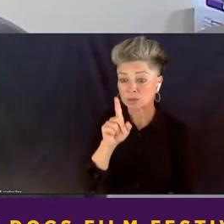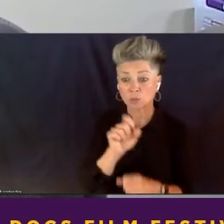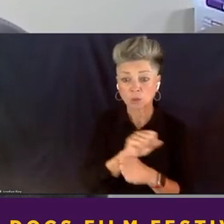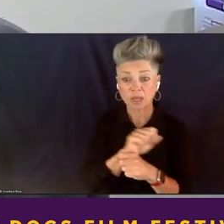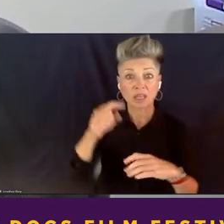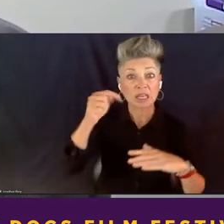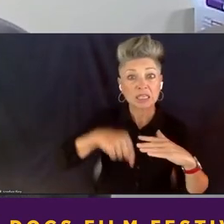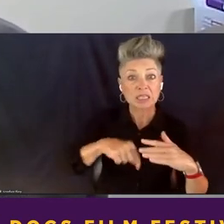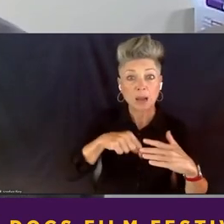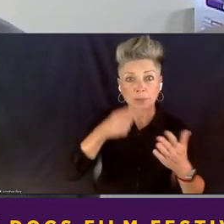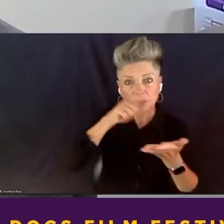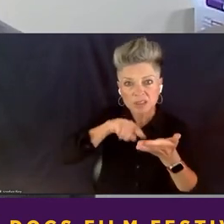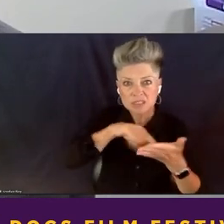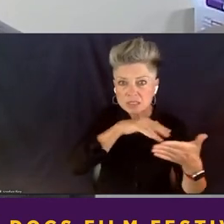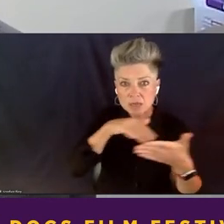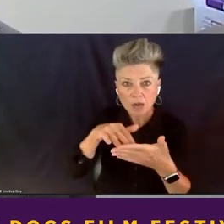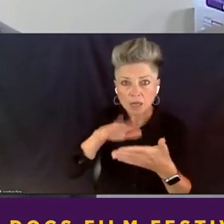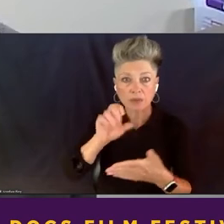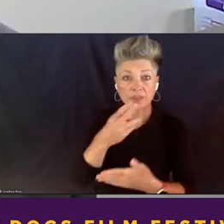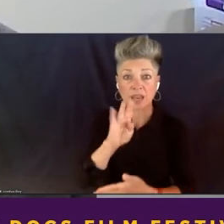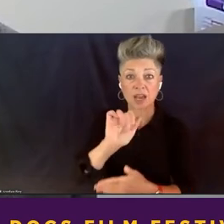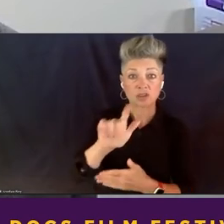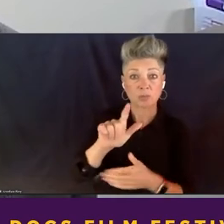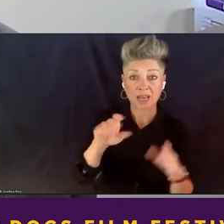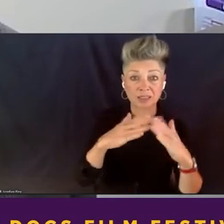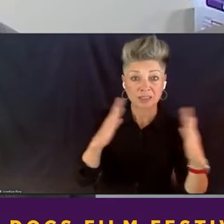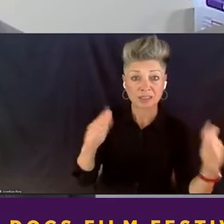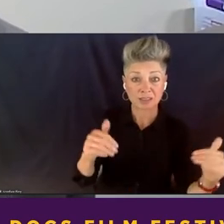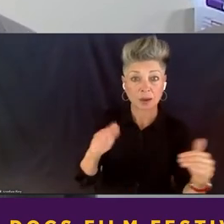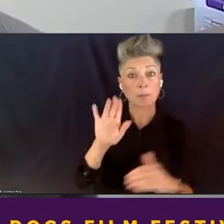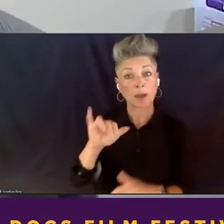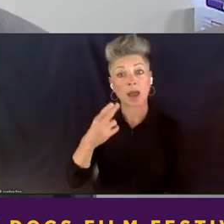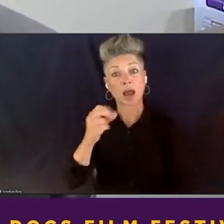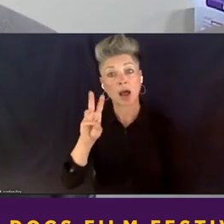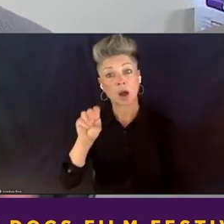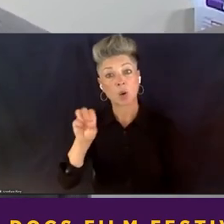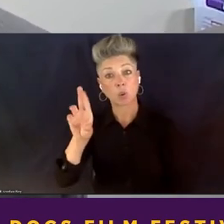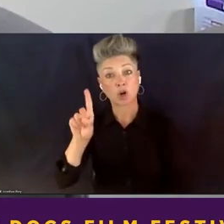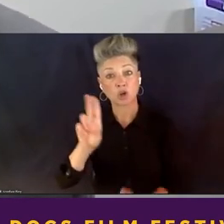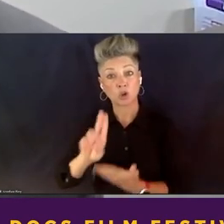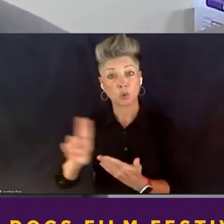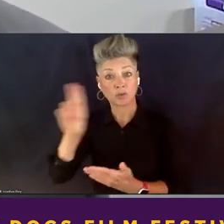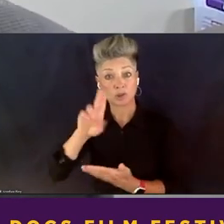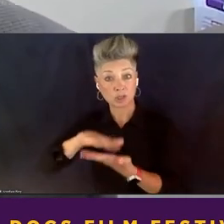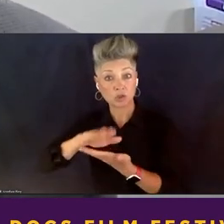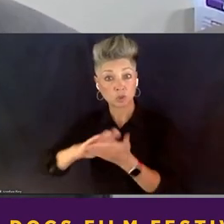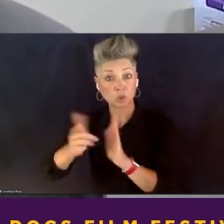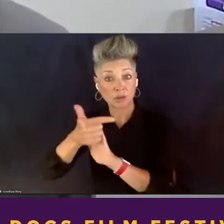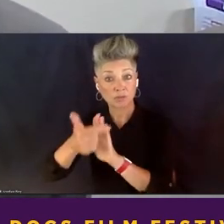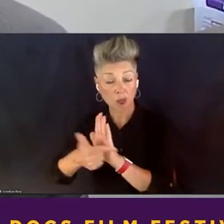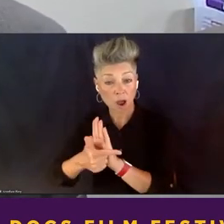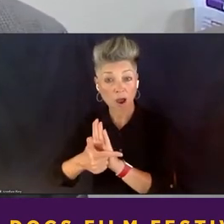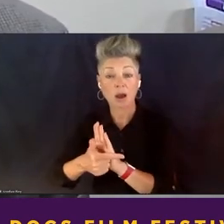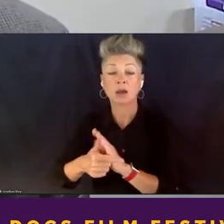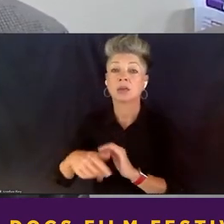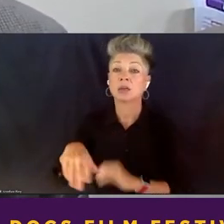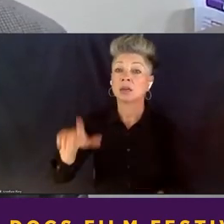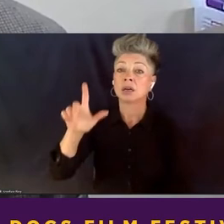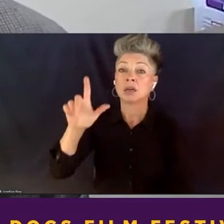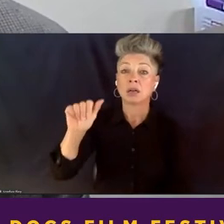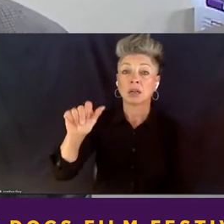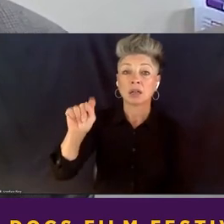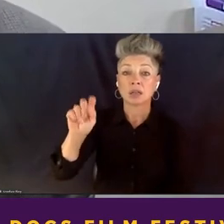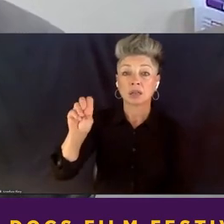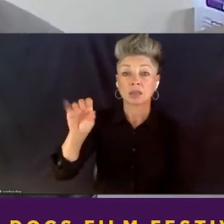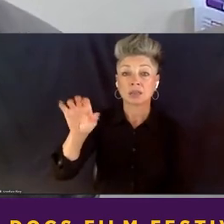study of the cash bail system by Howard University School of Law. When we had Latonya featured, Latonya was able